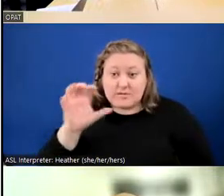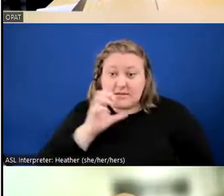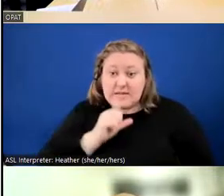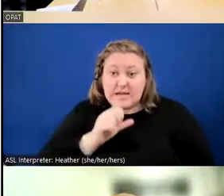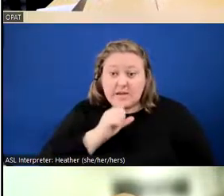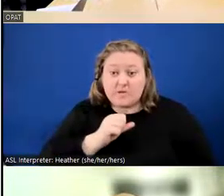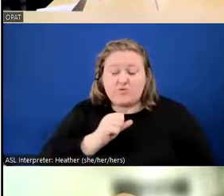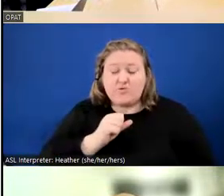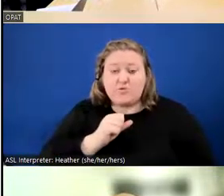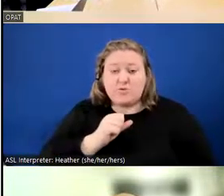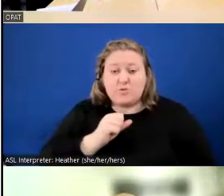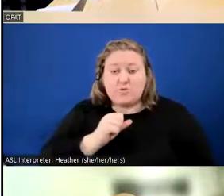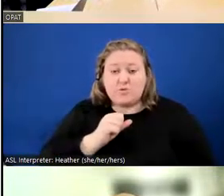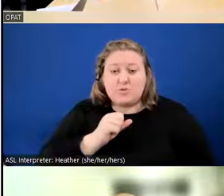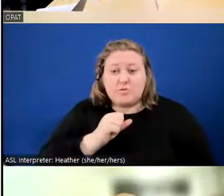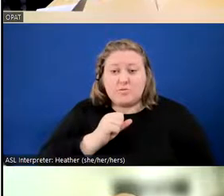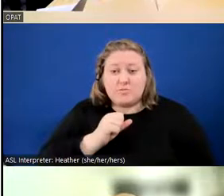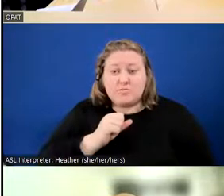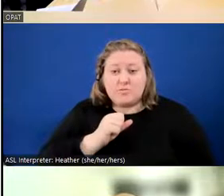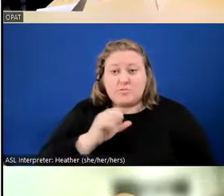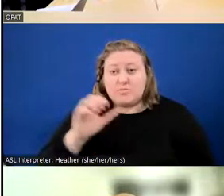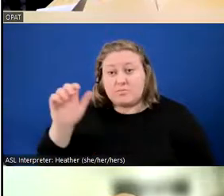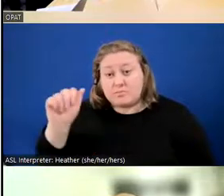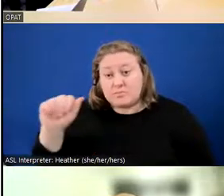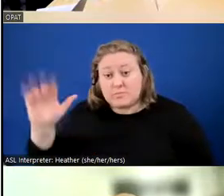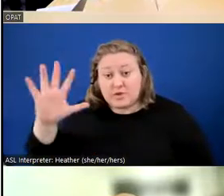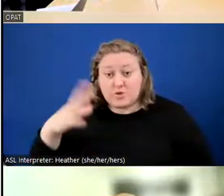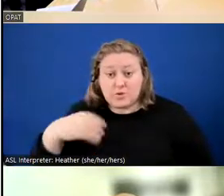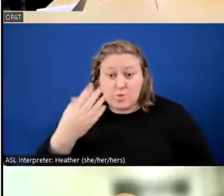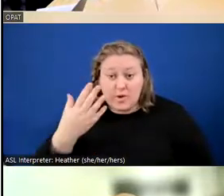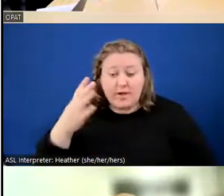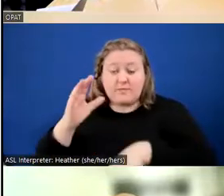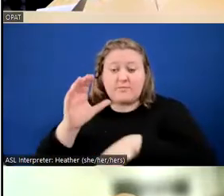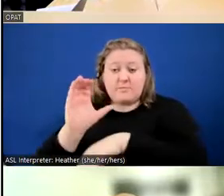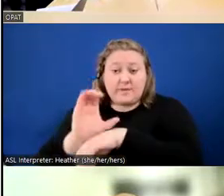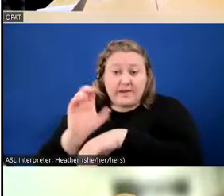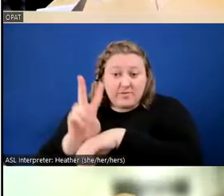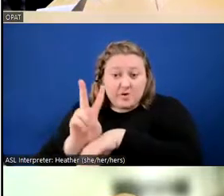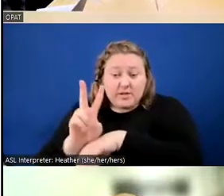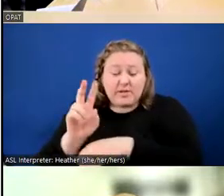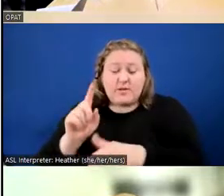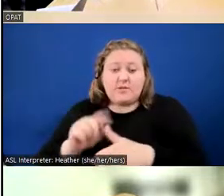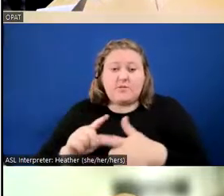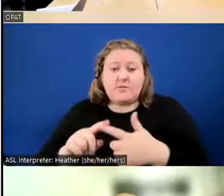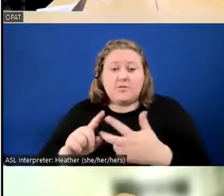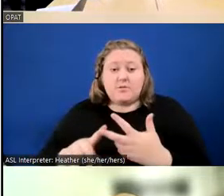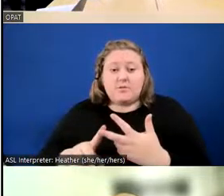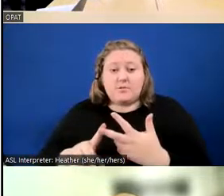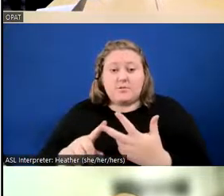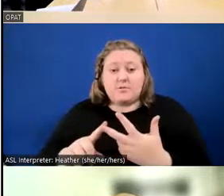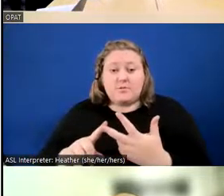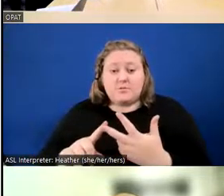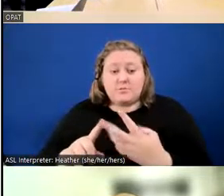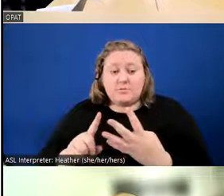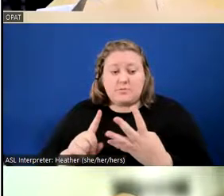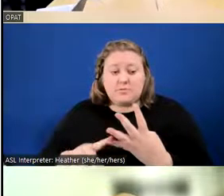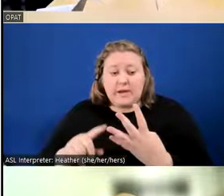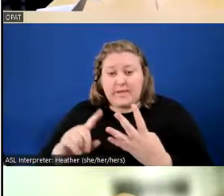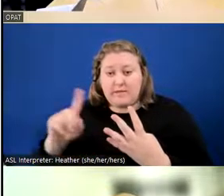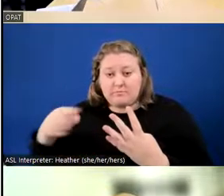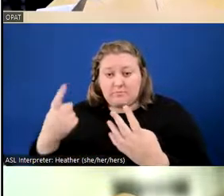were Asian and white, Cape Verdean, and white alone,